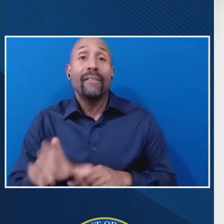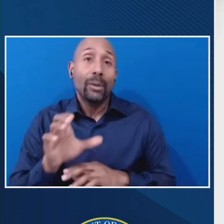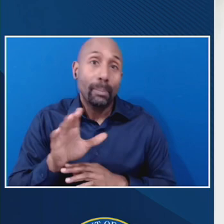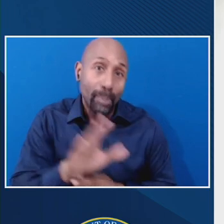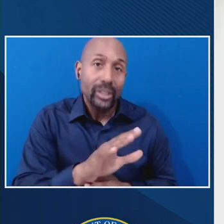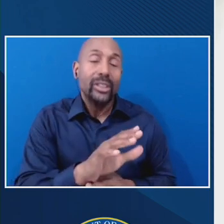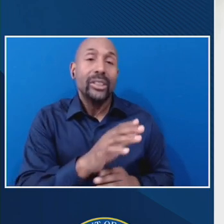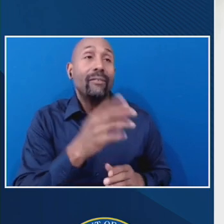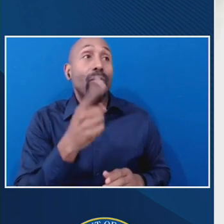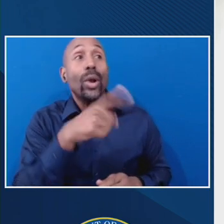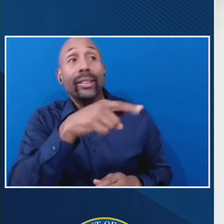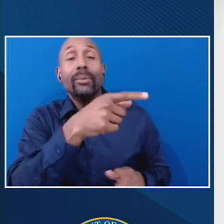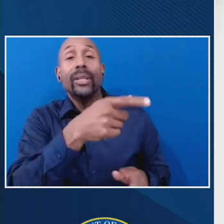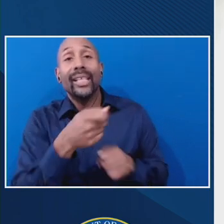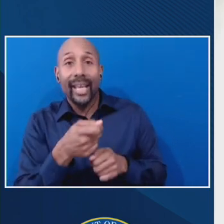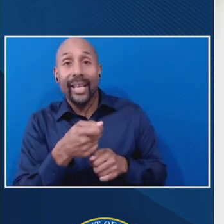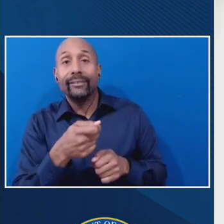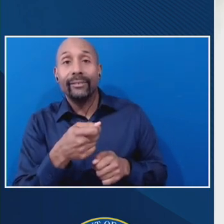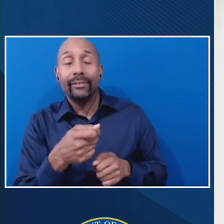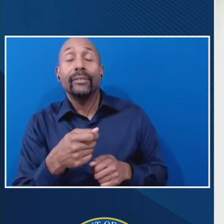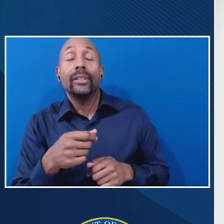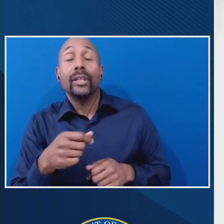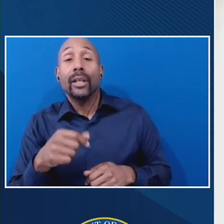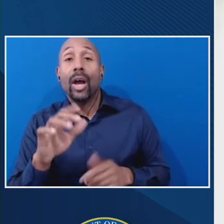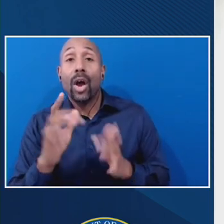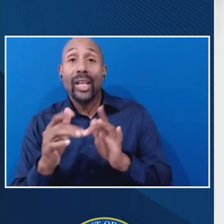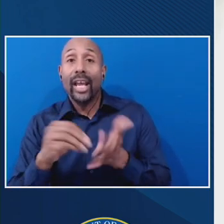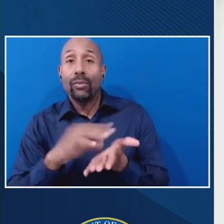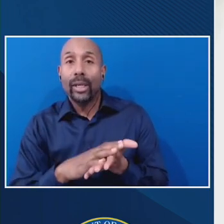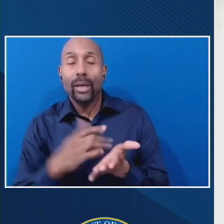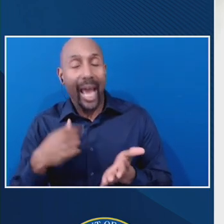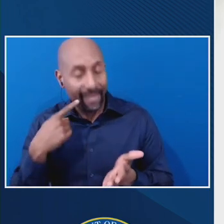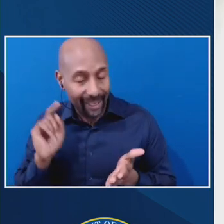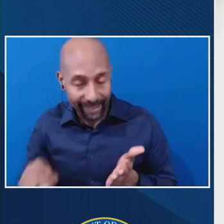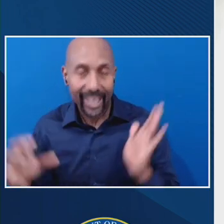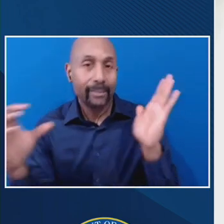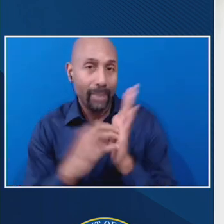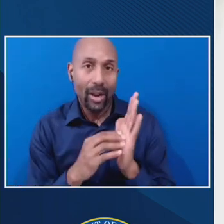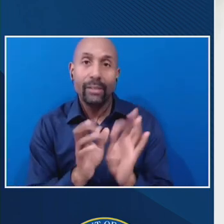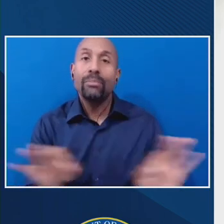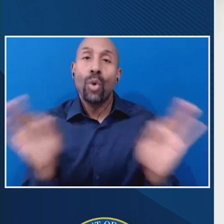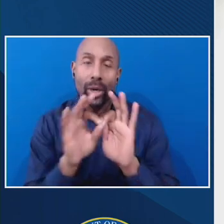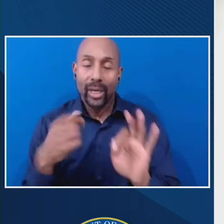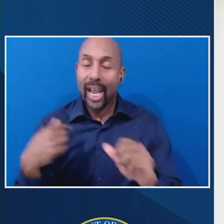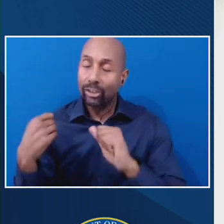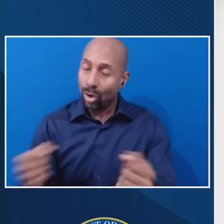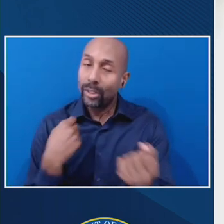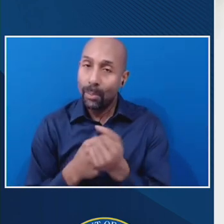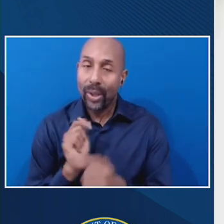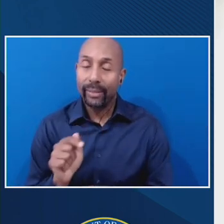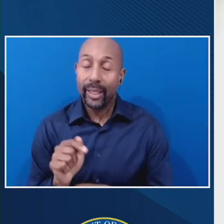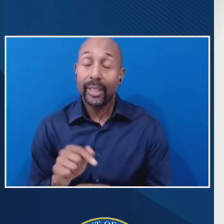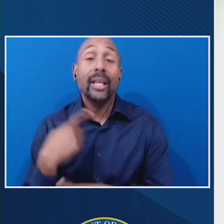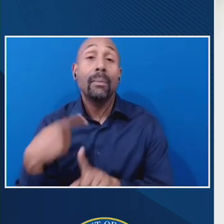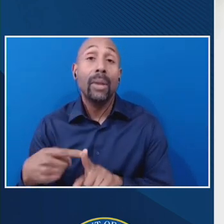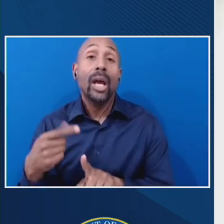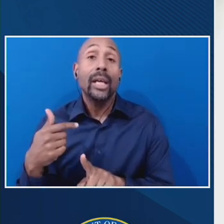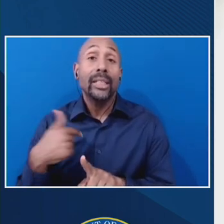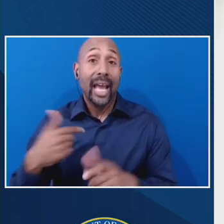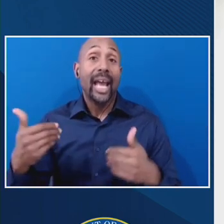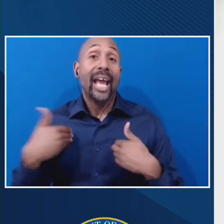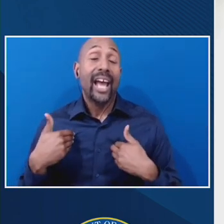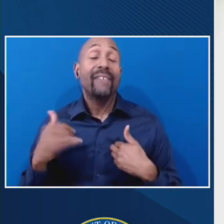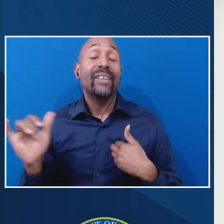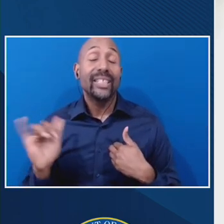and so I, I really think that this is an important provision and, uh, strongly support it. I also am concerned, have raised the same concerns as, as Dave,